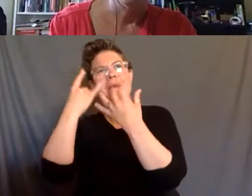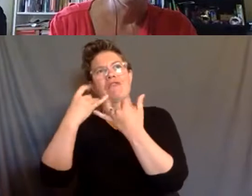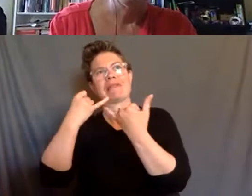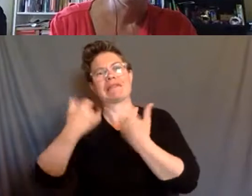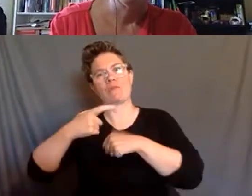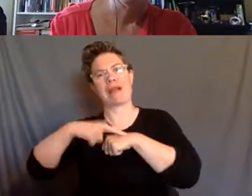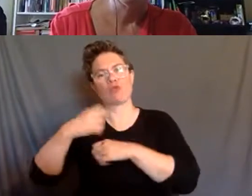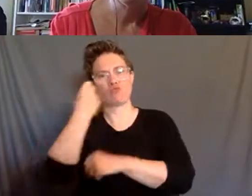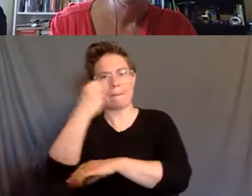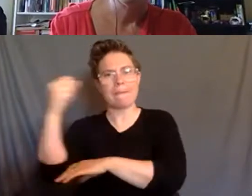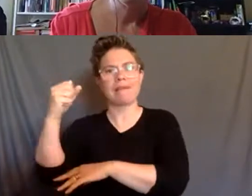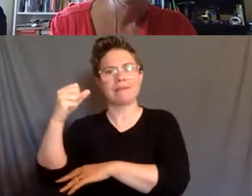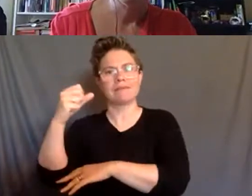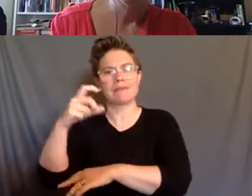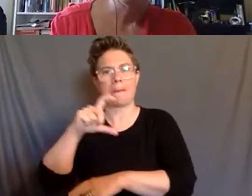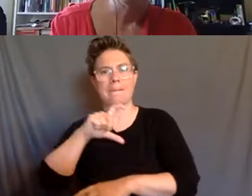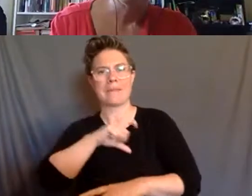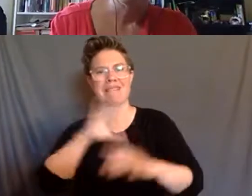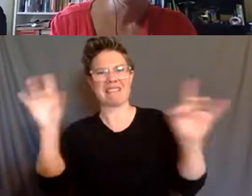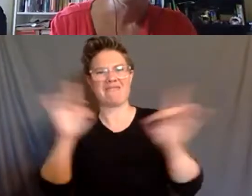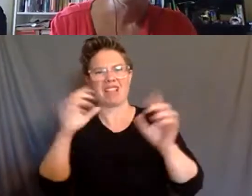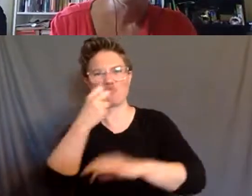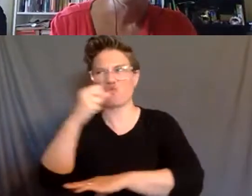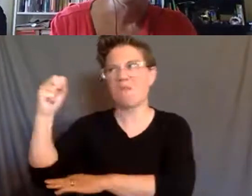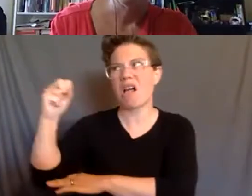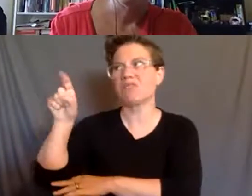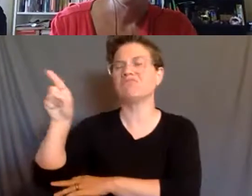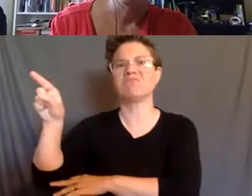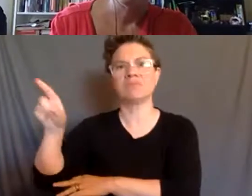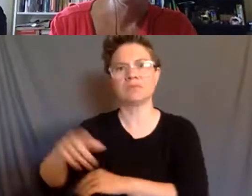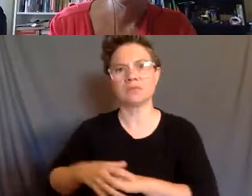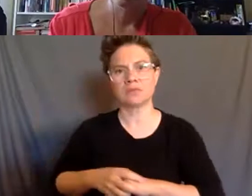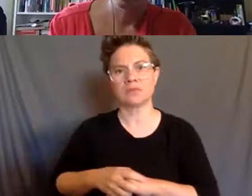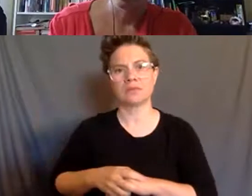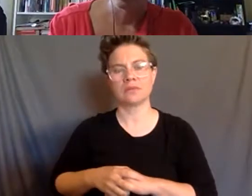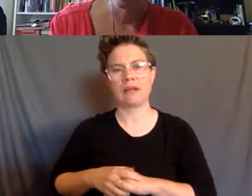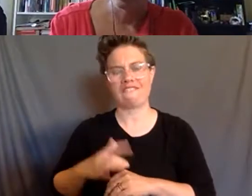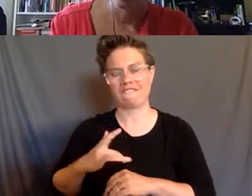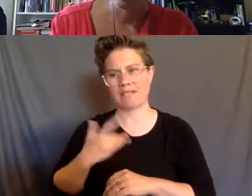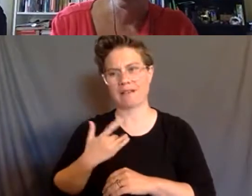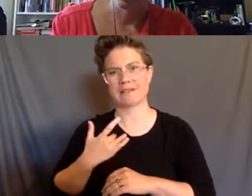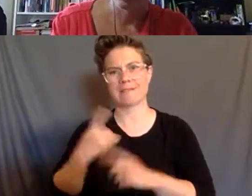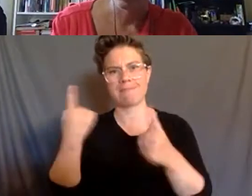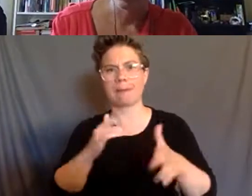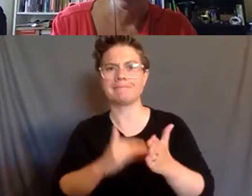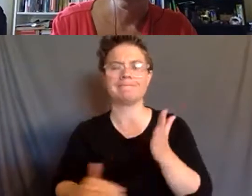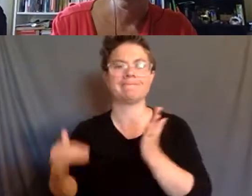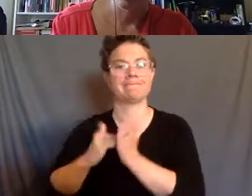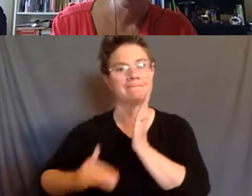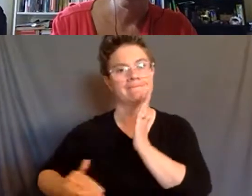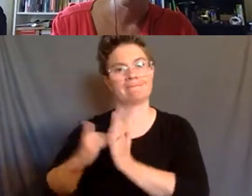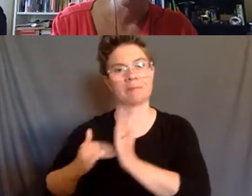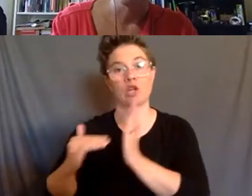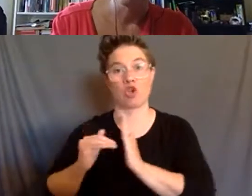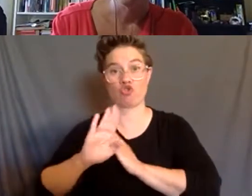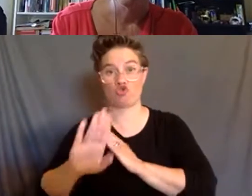against police violence that's happening. I feel like it's been a repeated theme in your work and